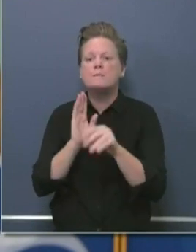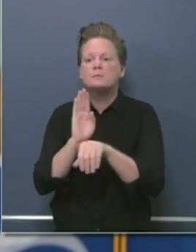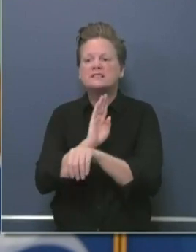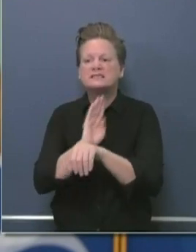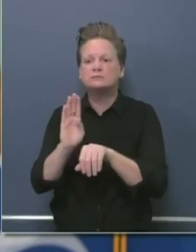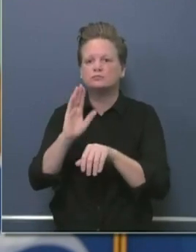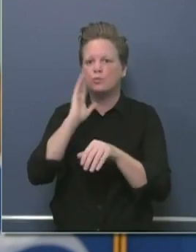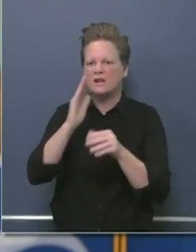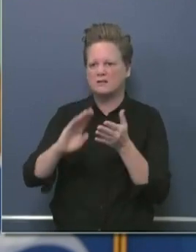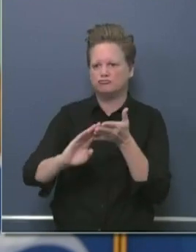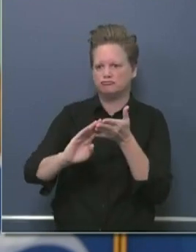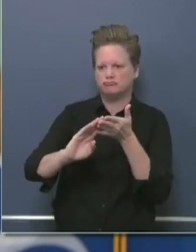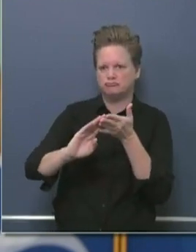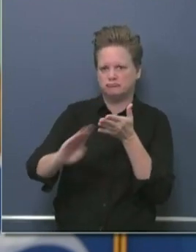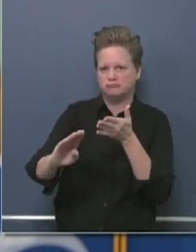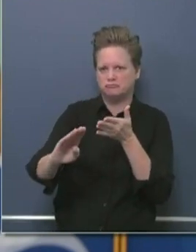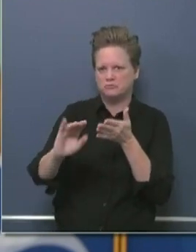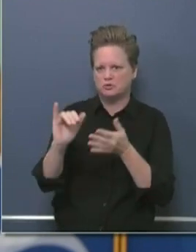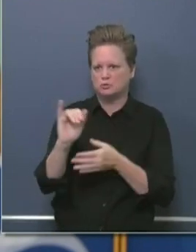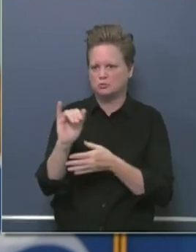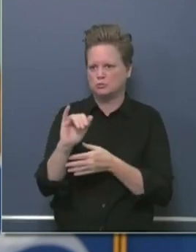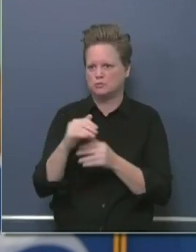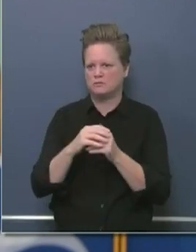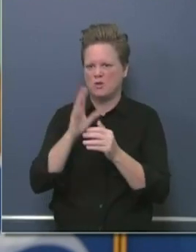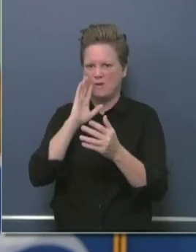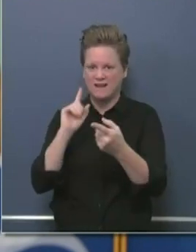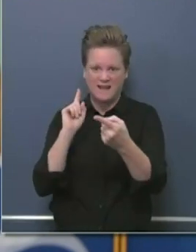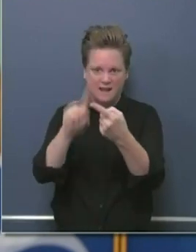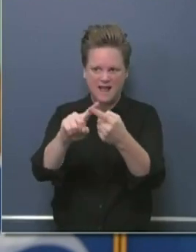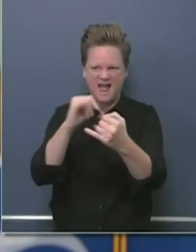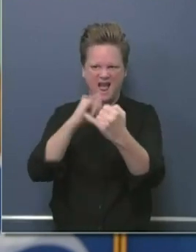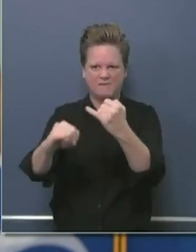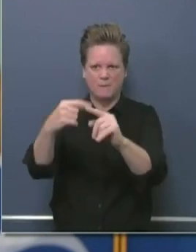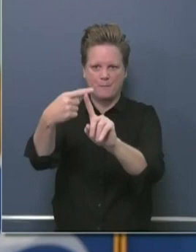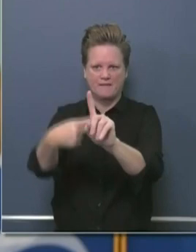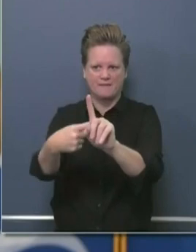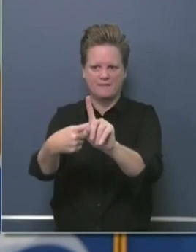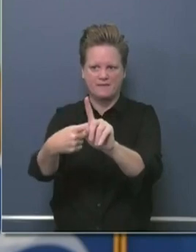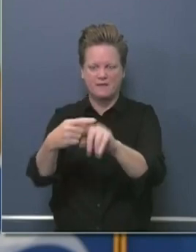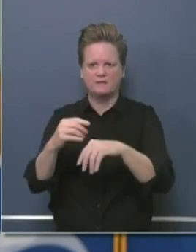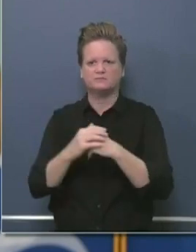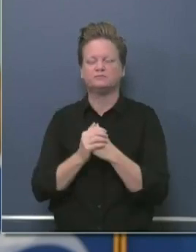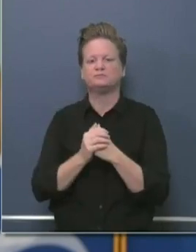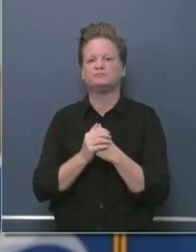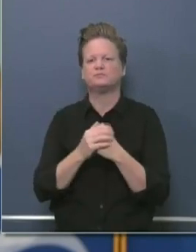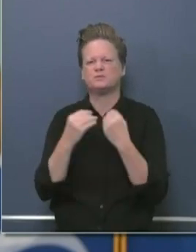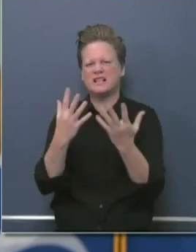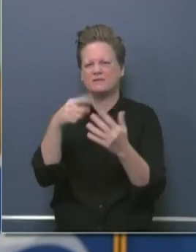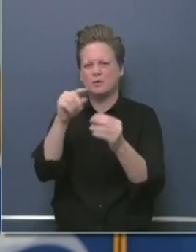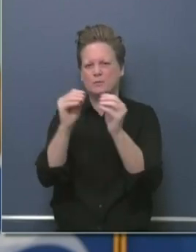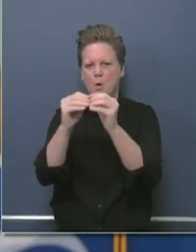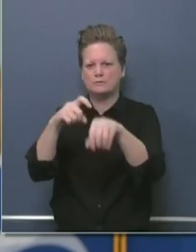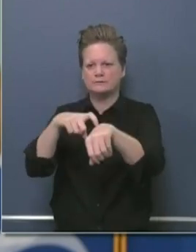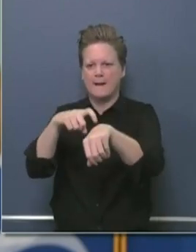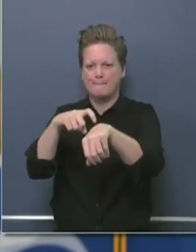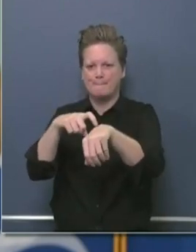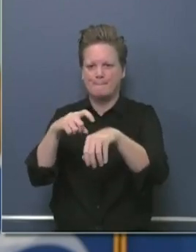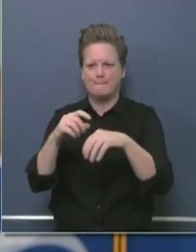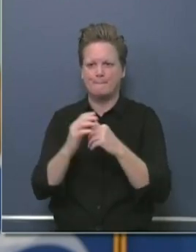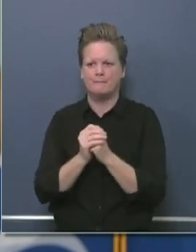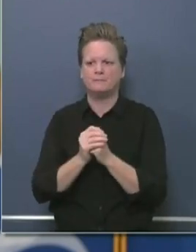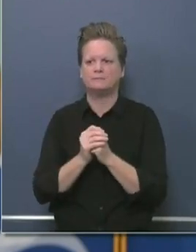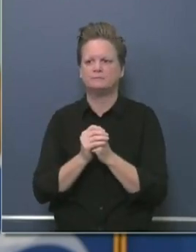least through the end of the month to give people some more time. We've been working with the Board of Equalization on this. They were assessing